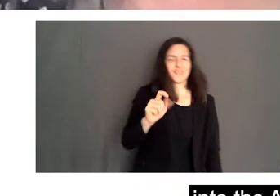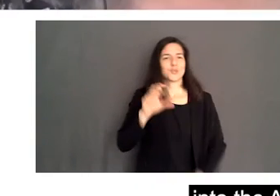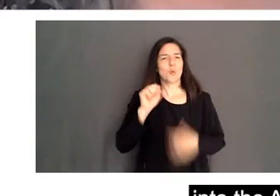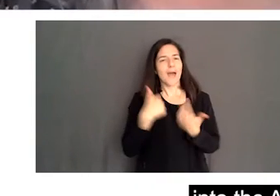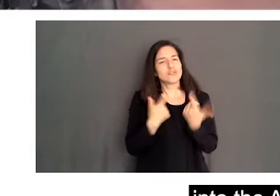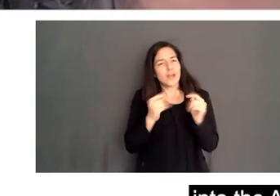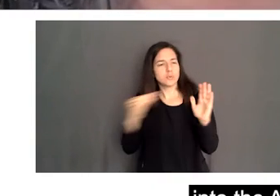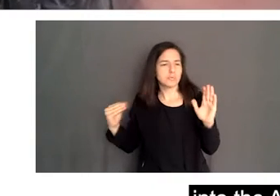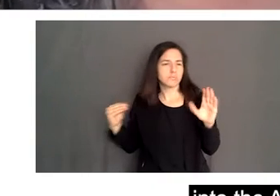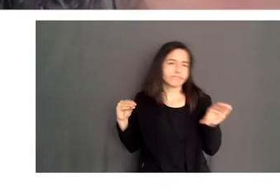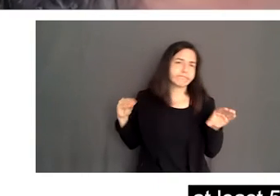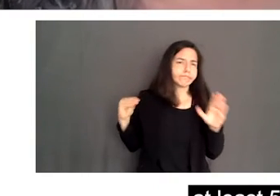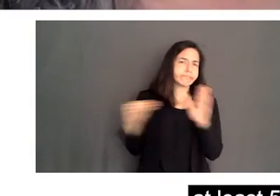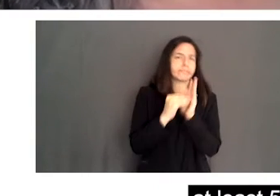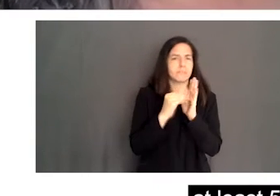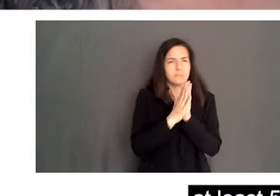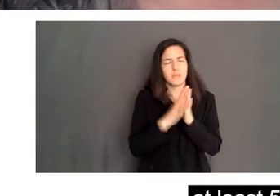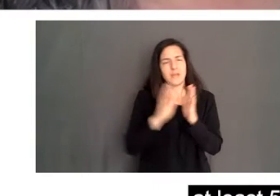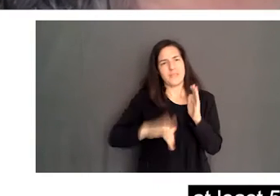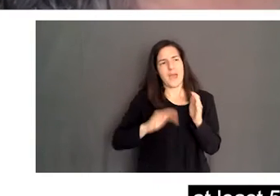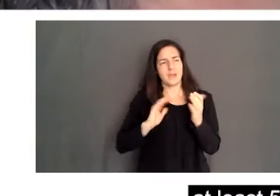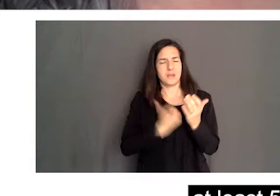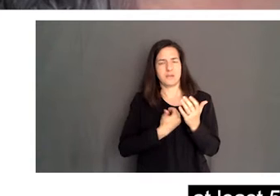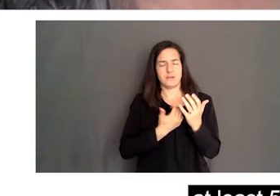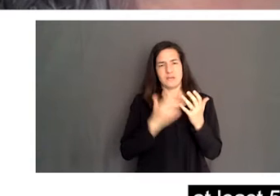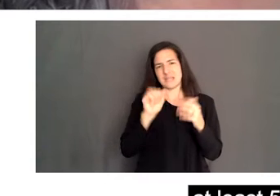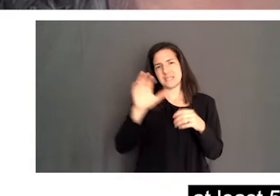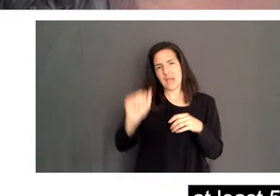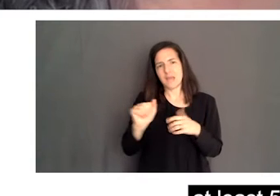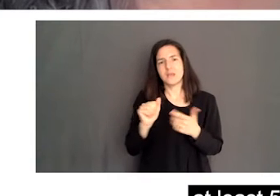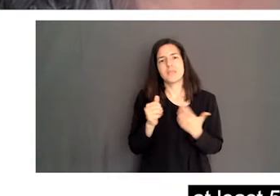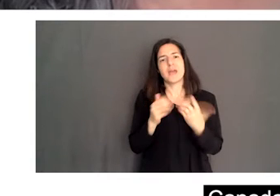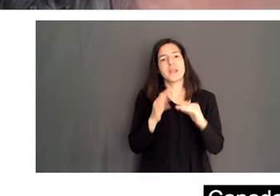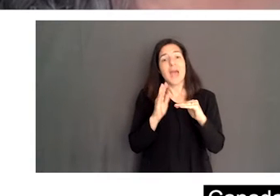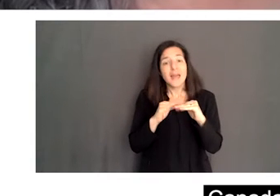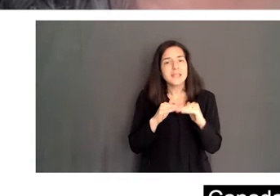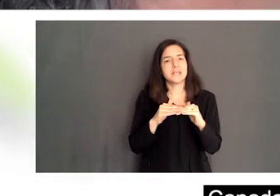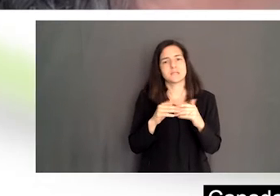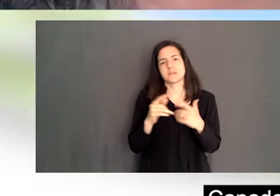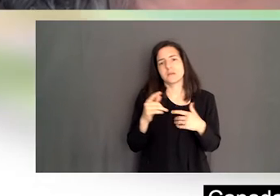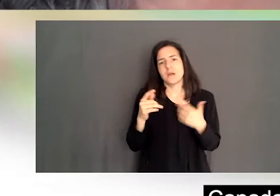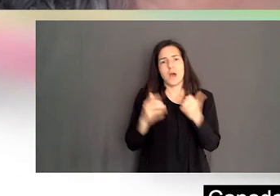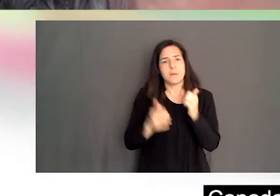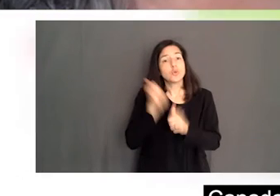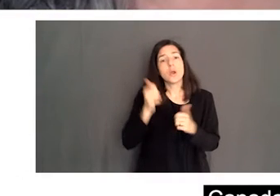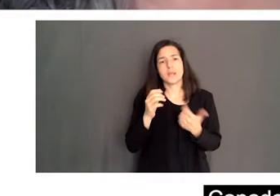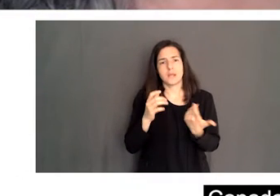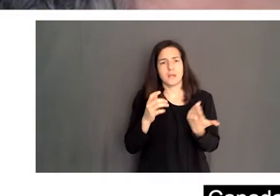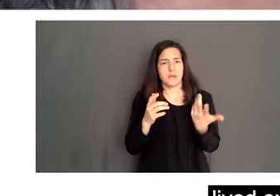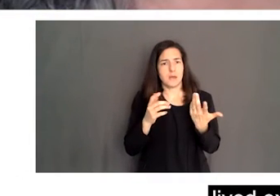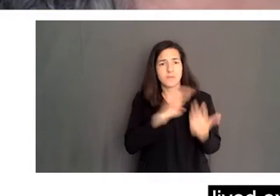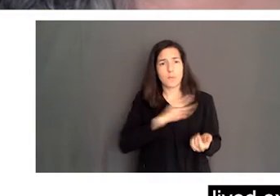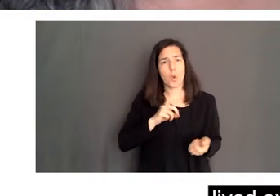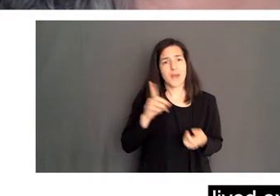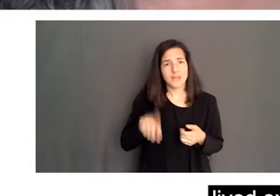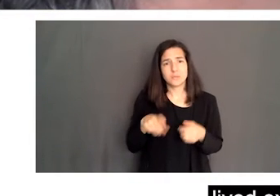framework of, you know, at least 50% of the Board of Accessible Standards Canada has to be persons with disabilities